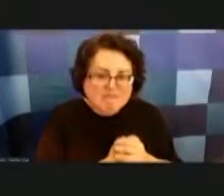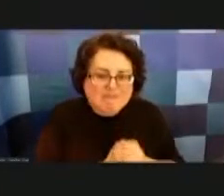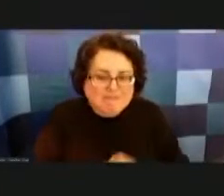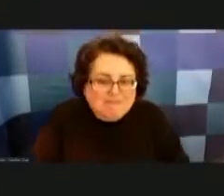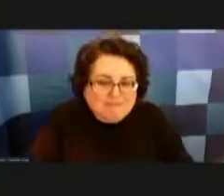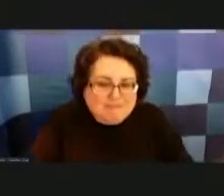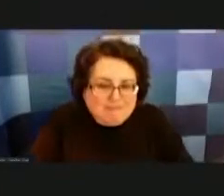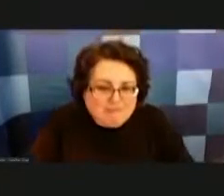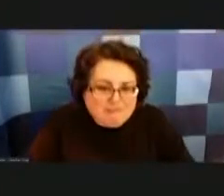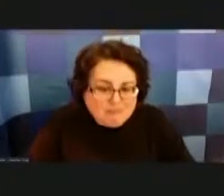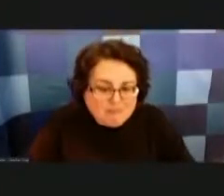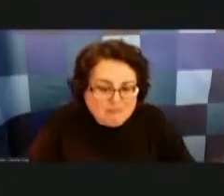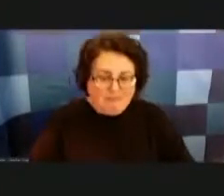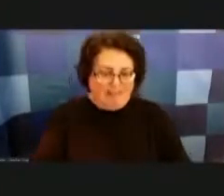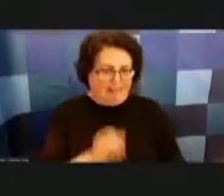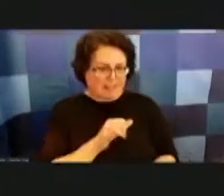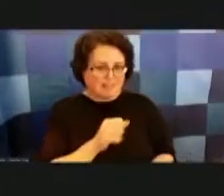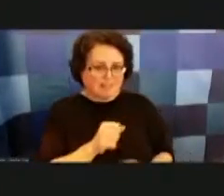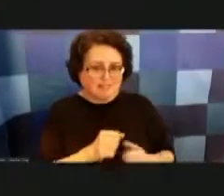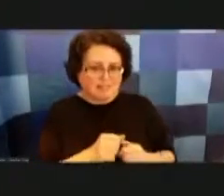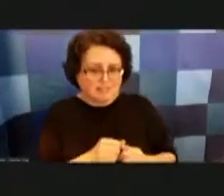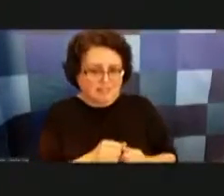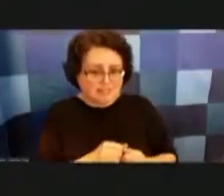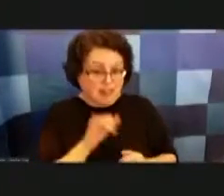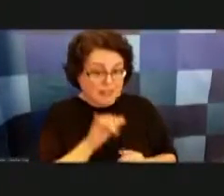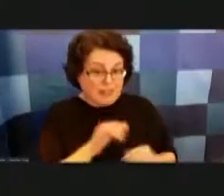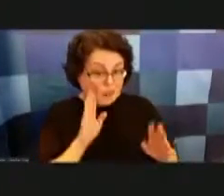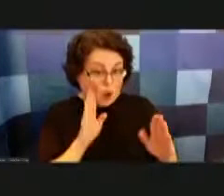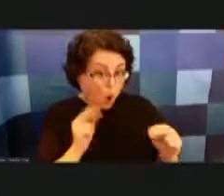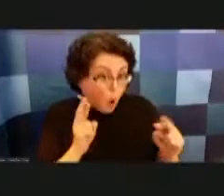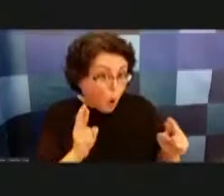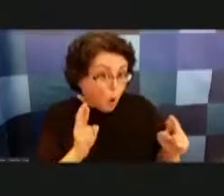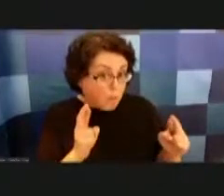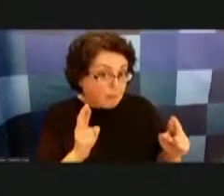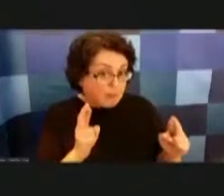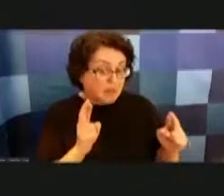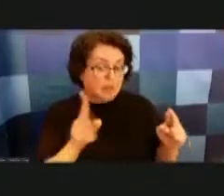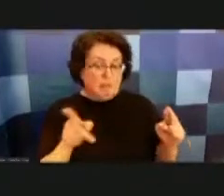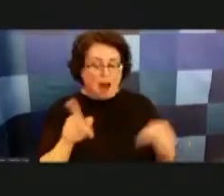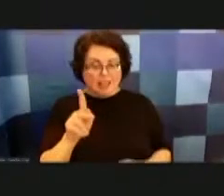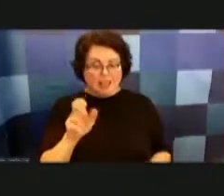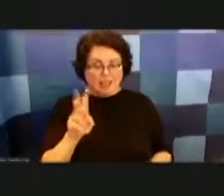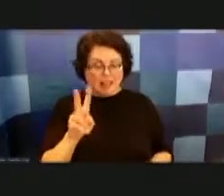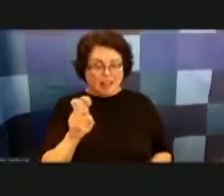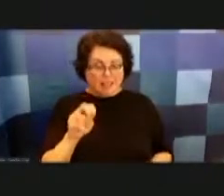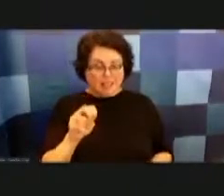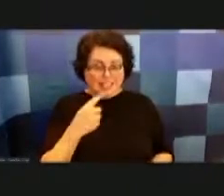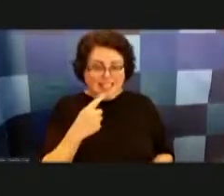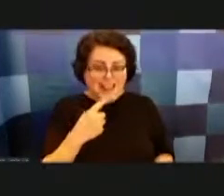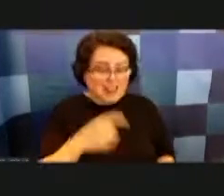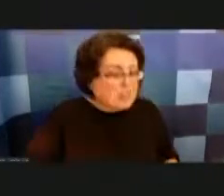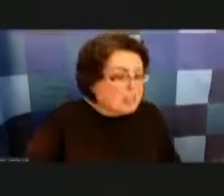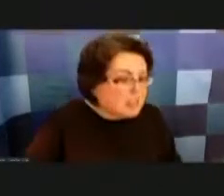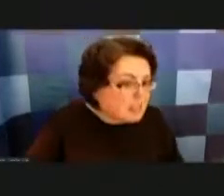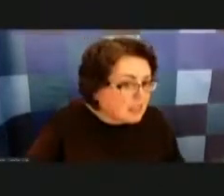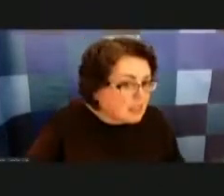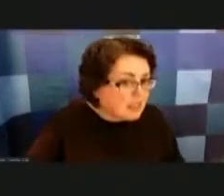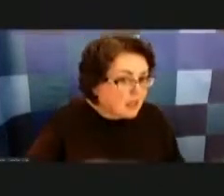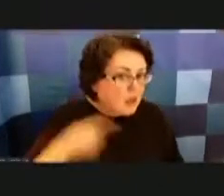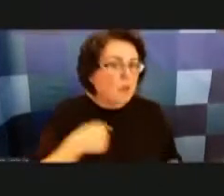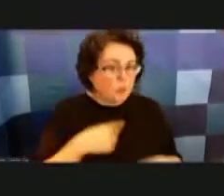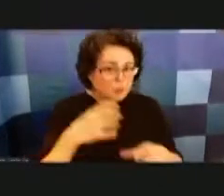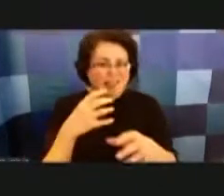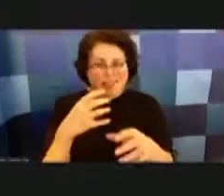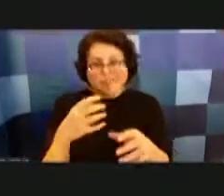that's the uh that's the hope but you know as uh kevin had mentioned uh you know we keep getting different variants thrown at us so